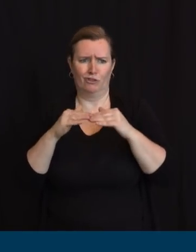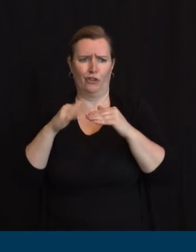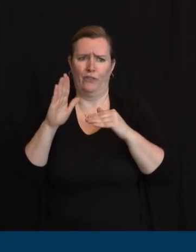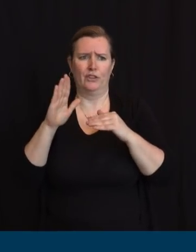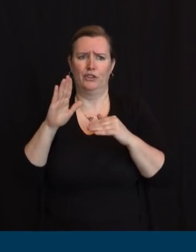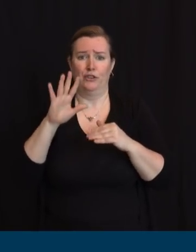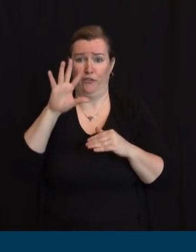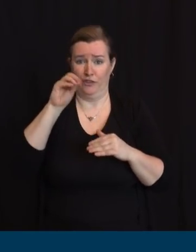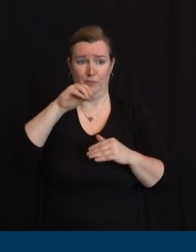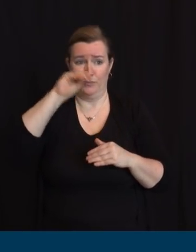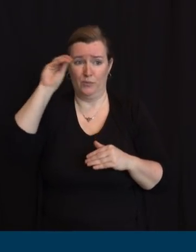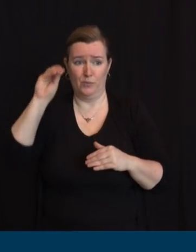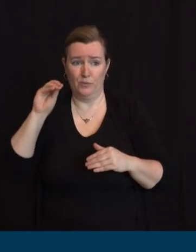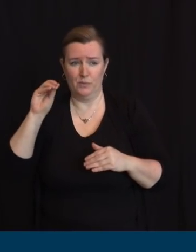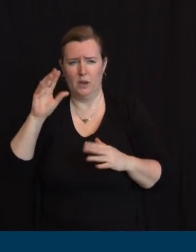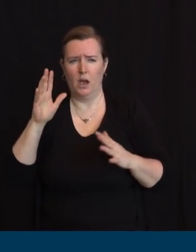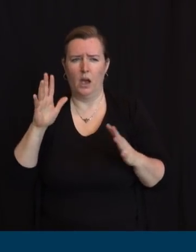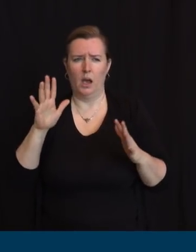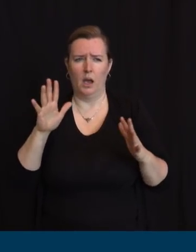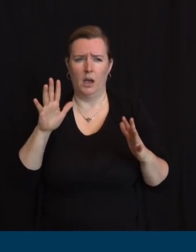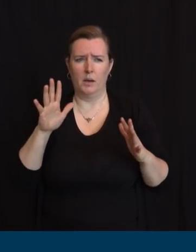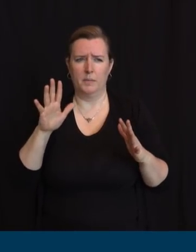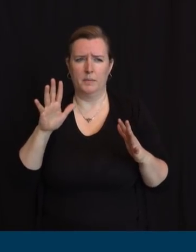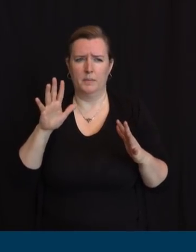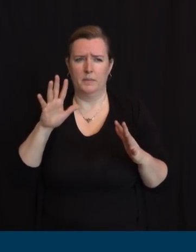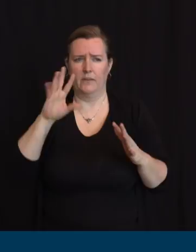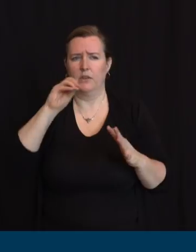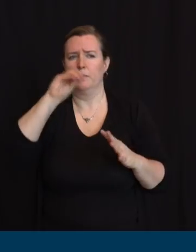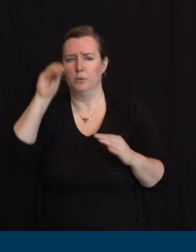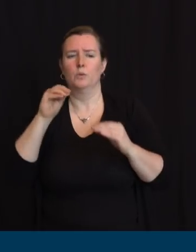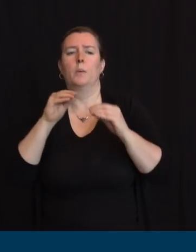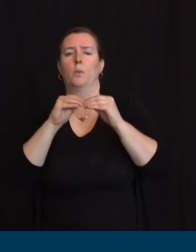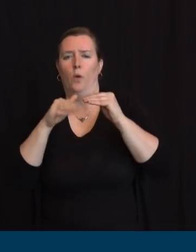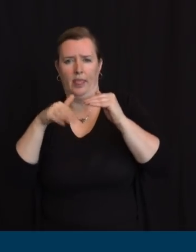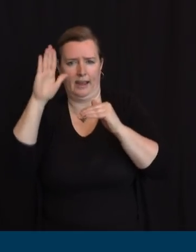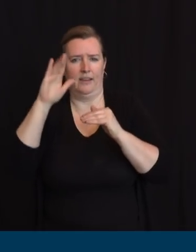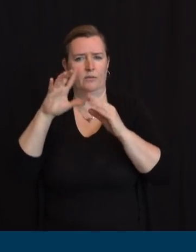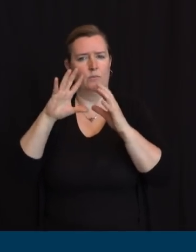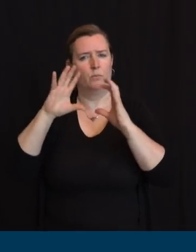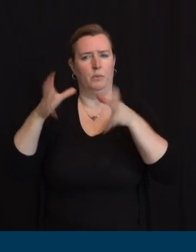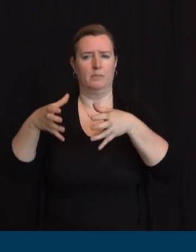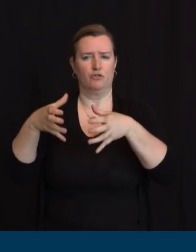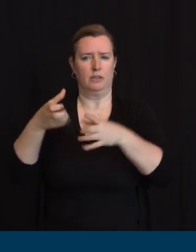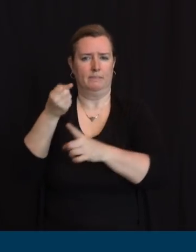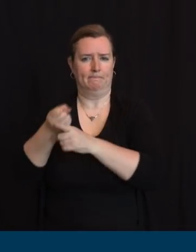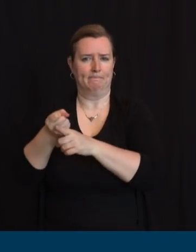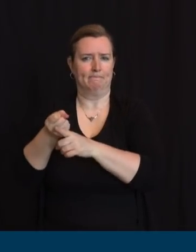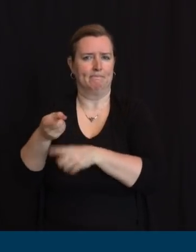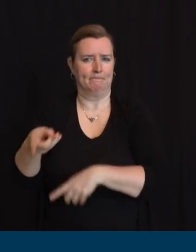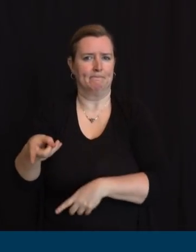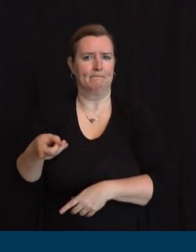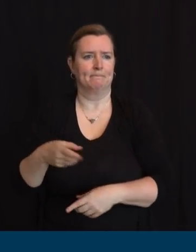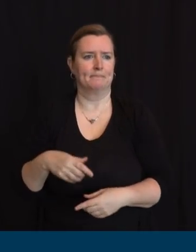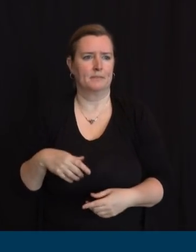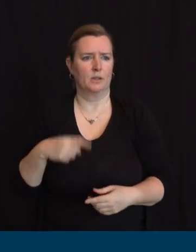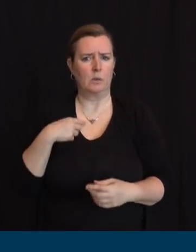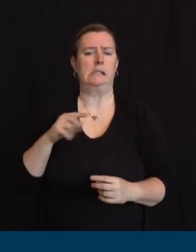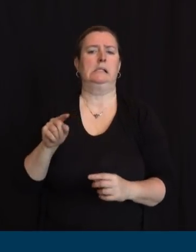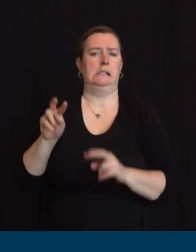50% more than the representation of the overall state, and that's something that we watch and gives us